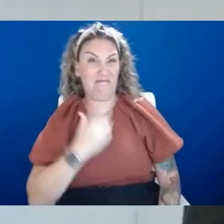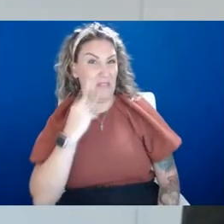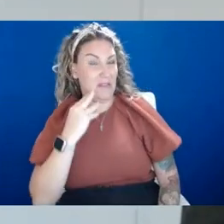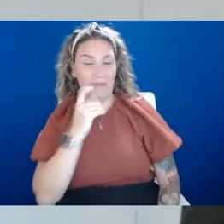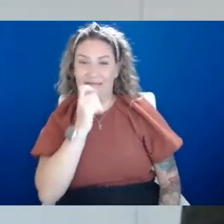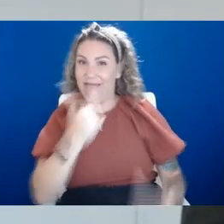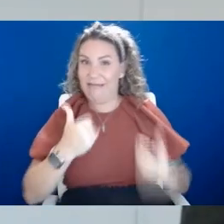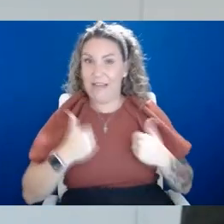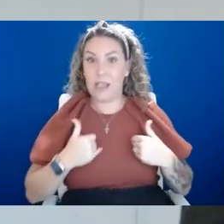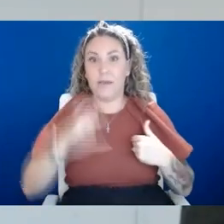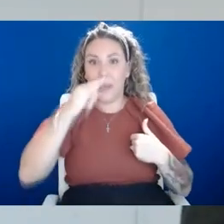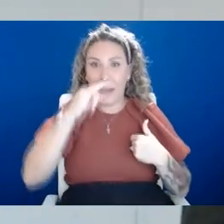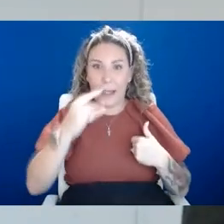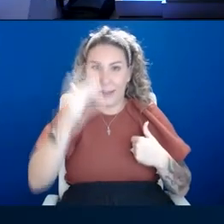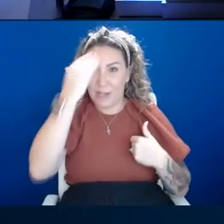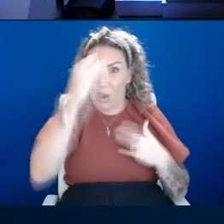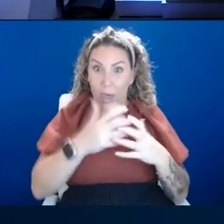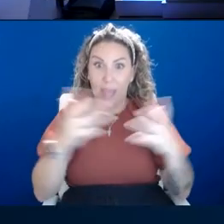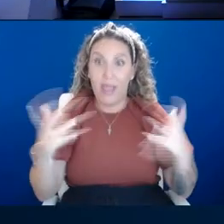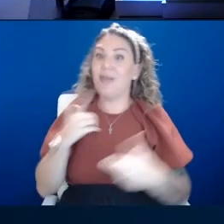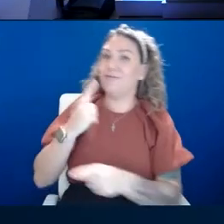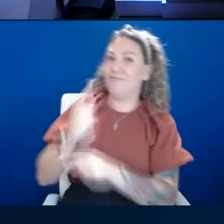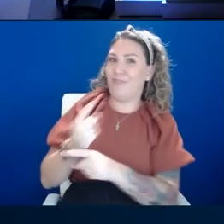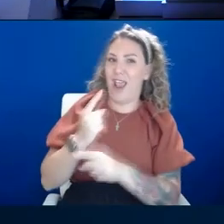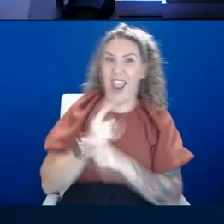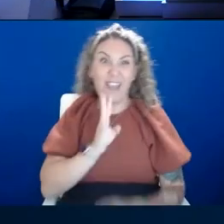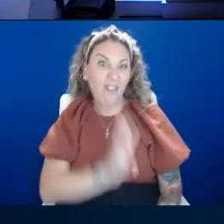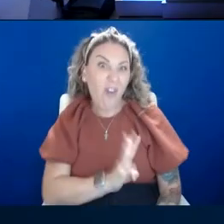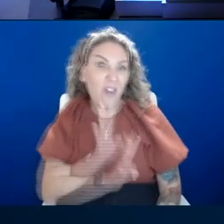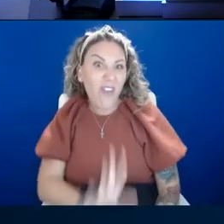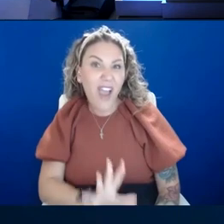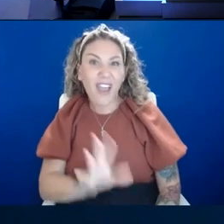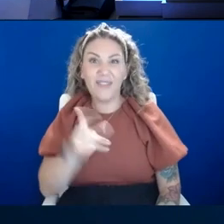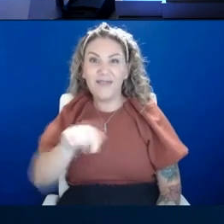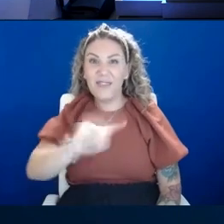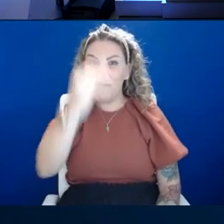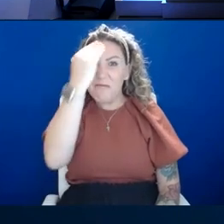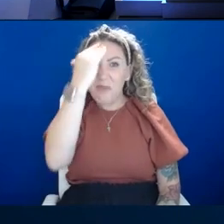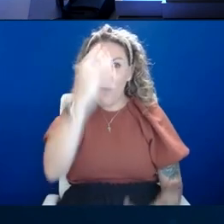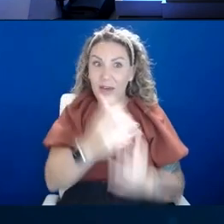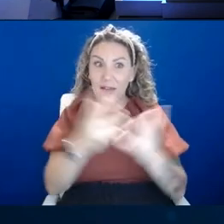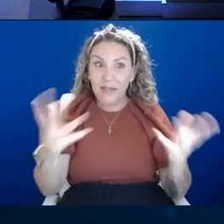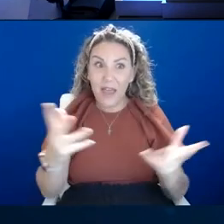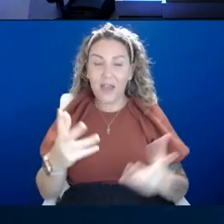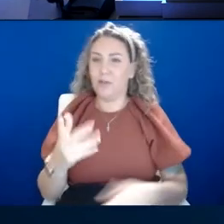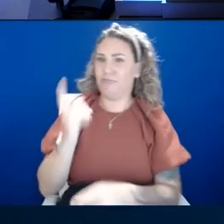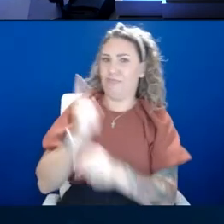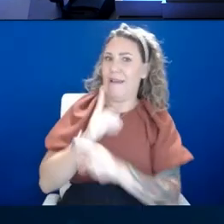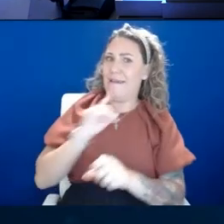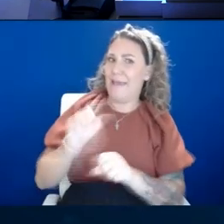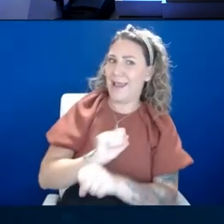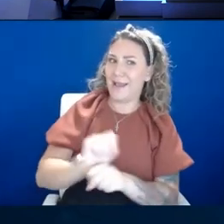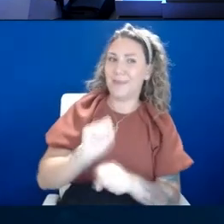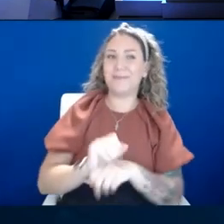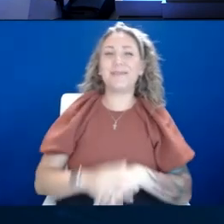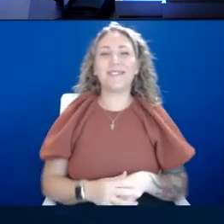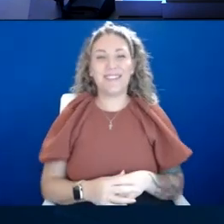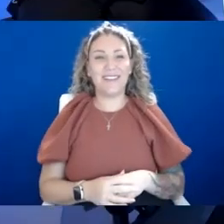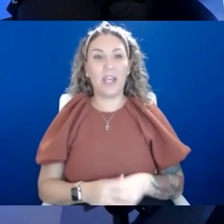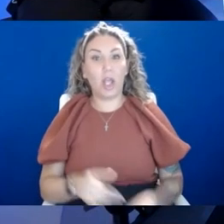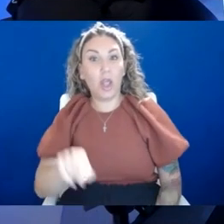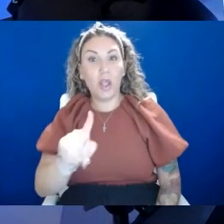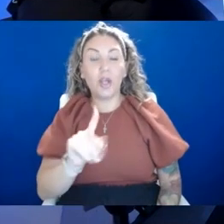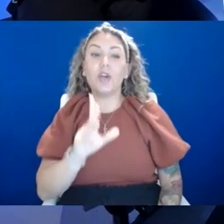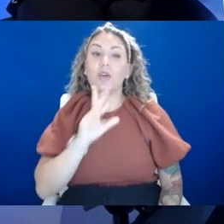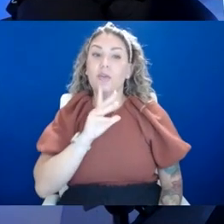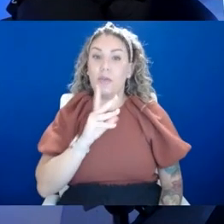lot, don't they? A lot more than you think, a little four or five year old. They know a lot more than we think, right, doc? Yeah, absolutely. They're, they're cued into their, their